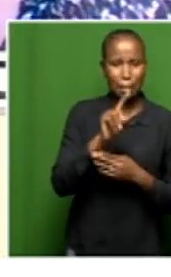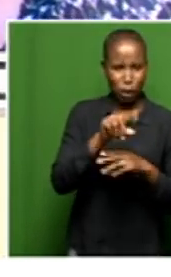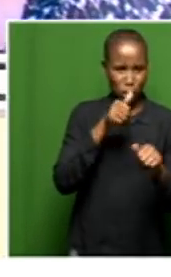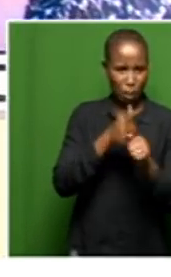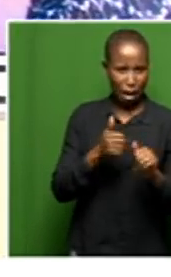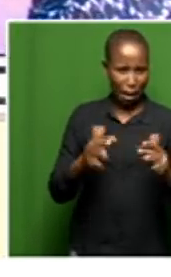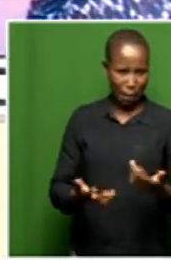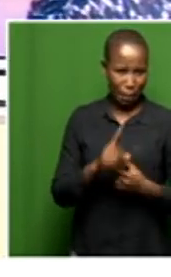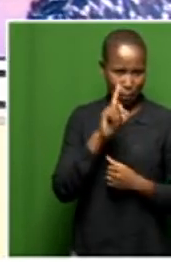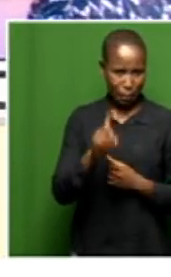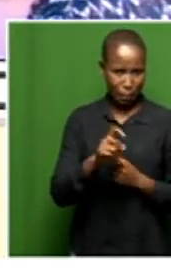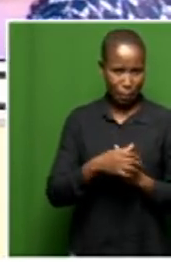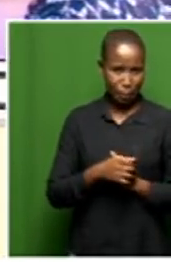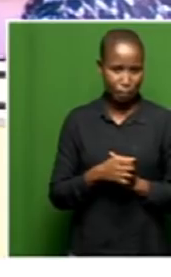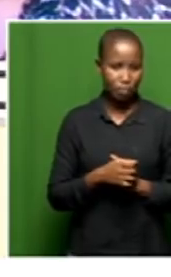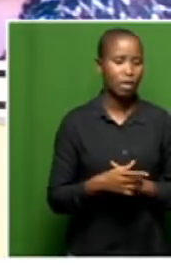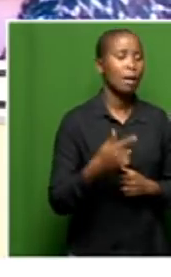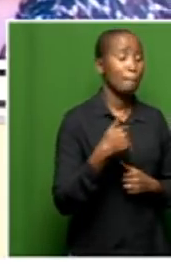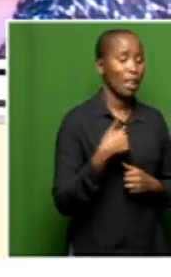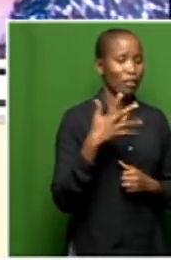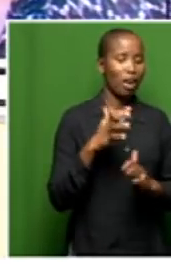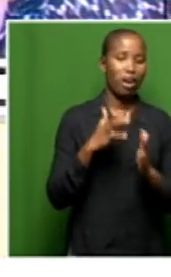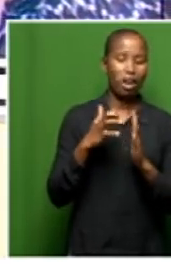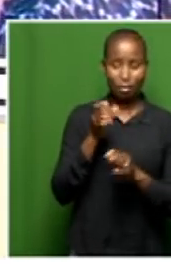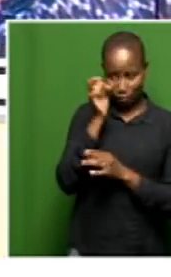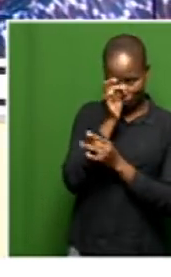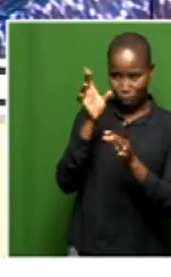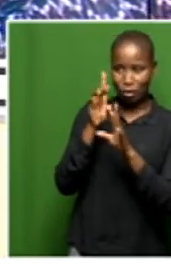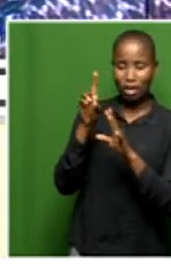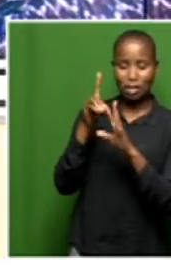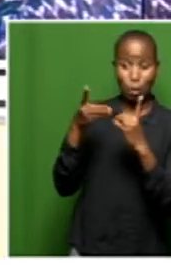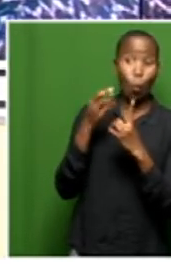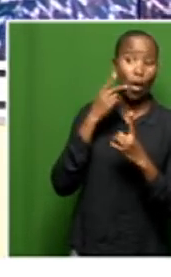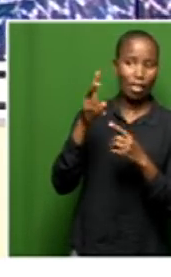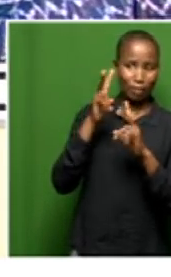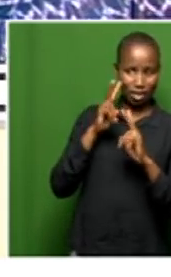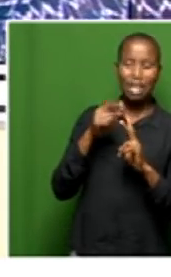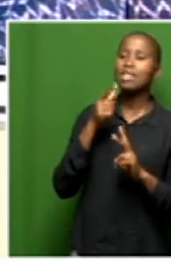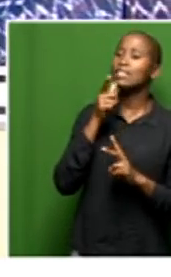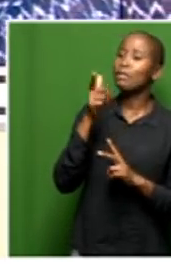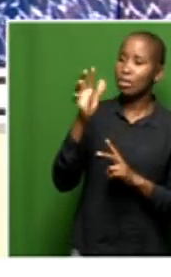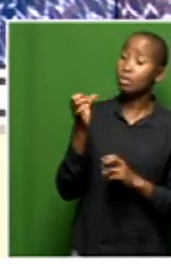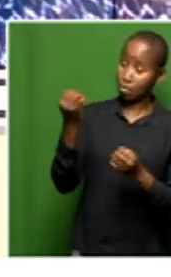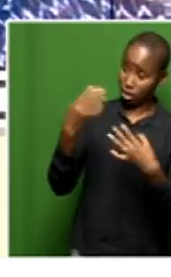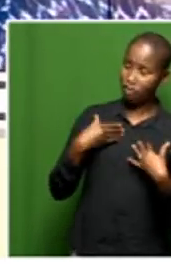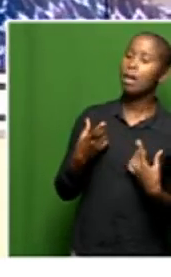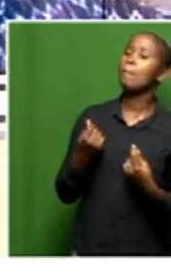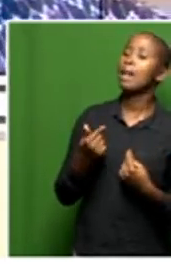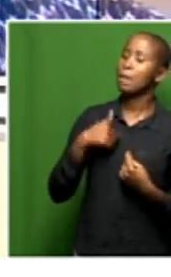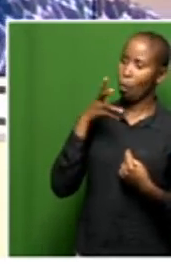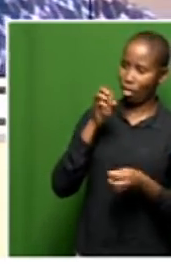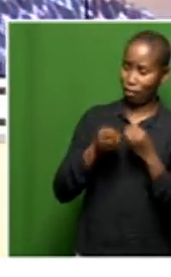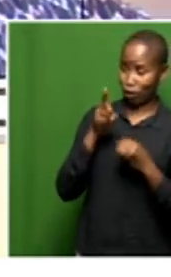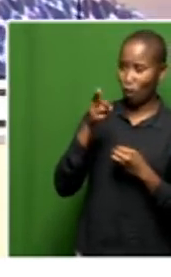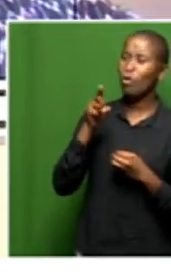Well, I jokingly said to the department at the time when they approached me, and I realized the problems, I said to them, give me the money and I'll have it fixed for you in